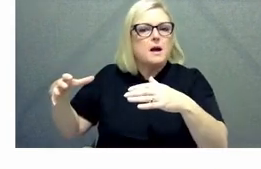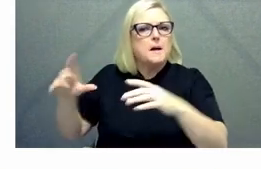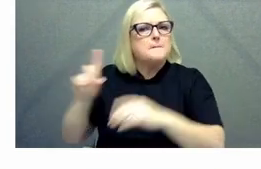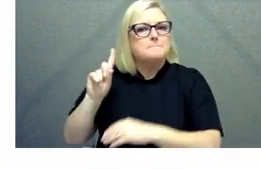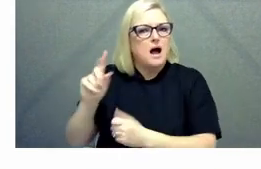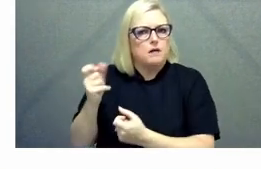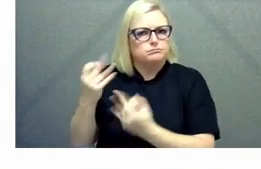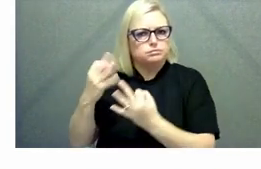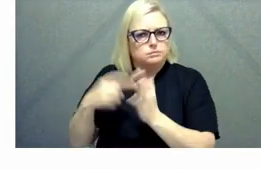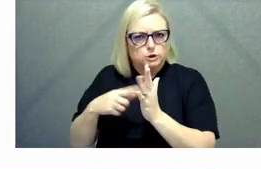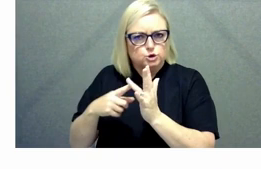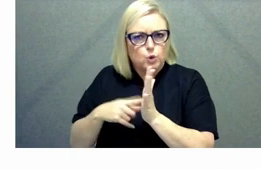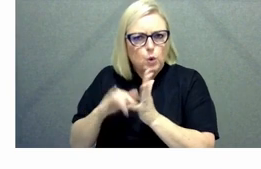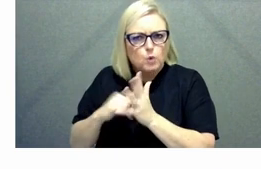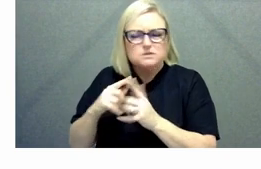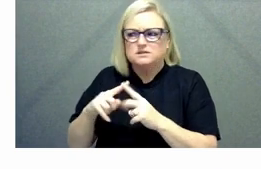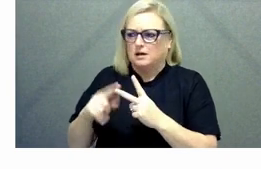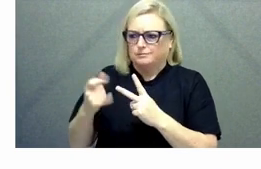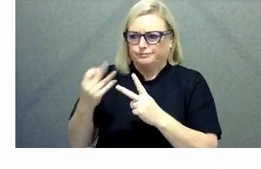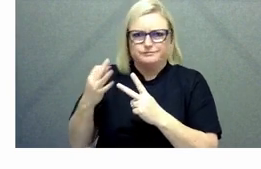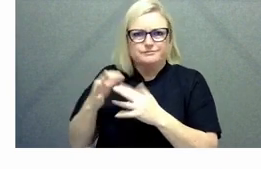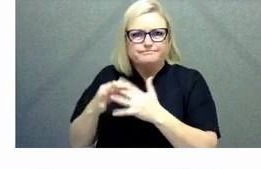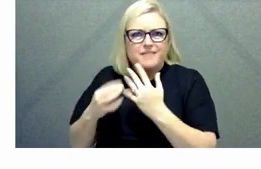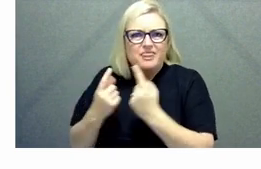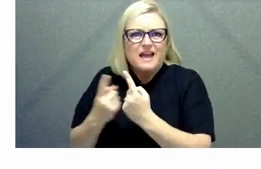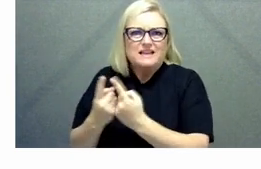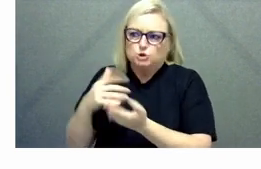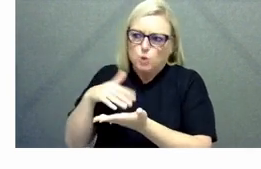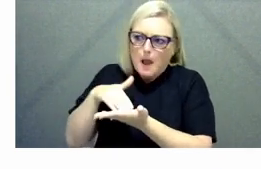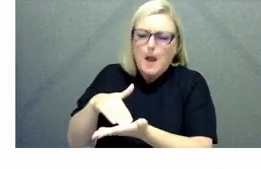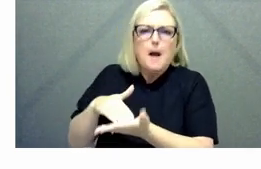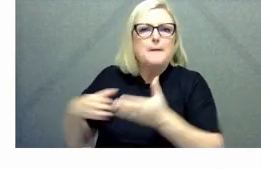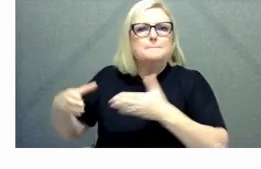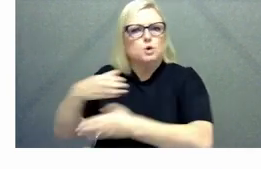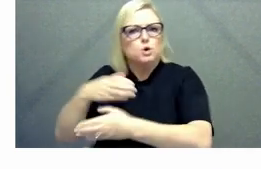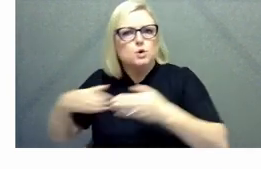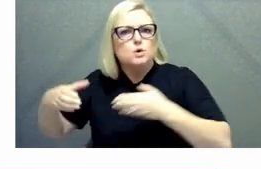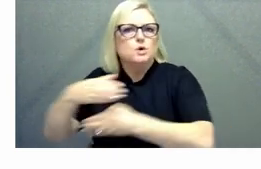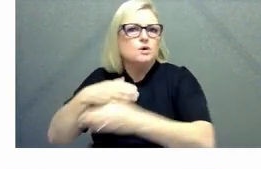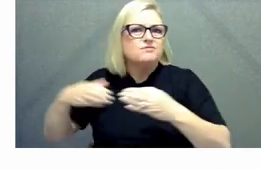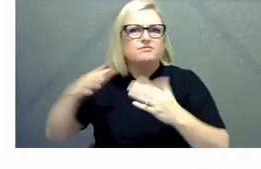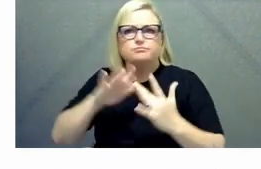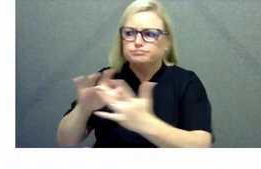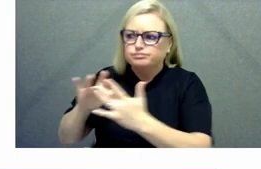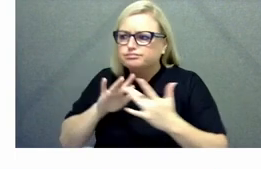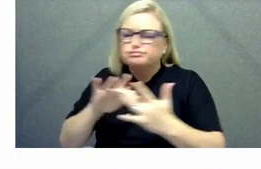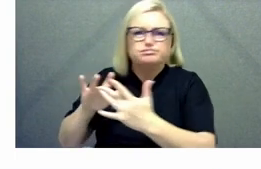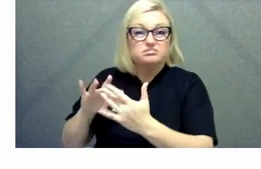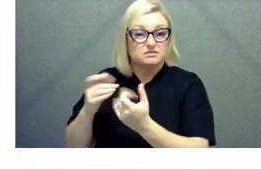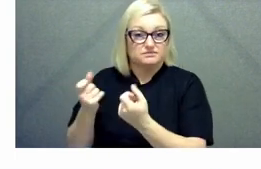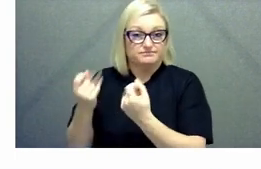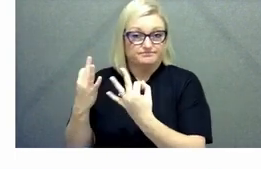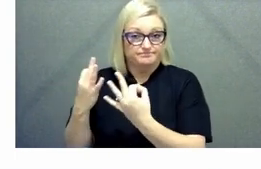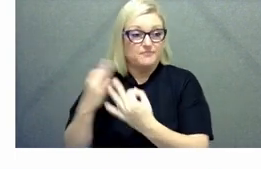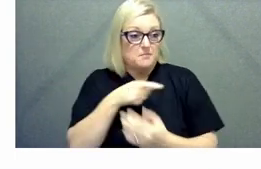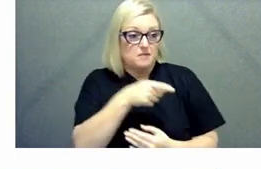and something like the APSC that actually helps facilitate um those connections uh it does really also come down to the management